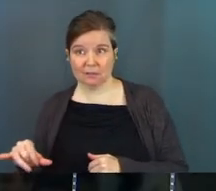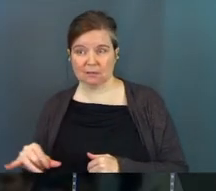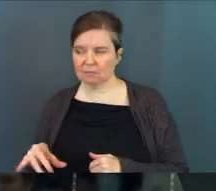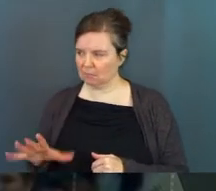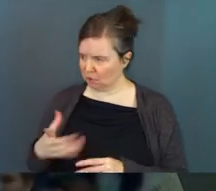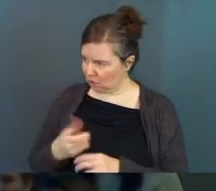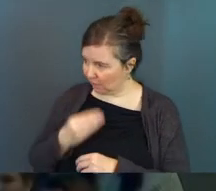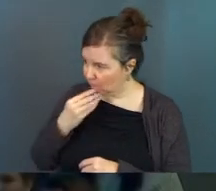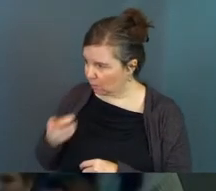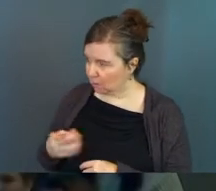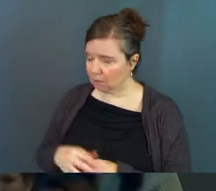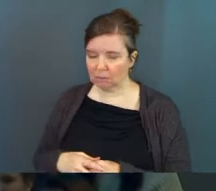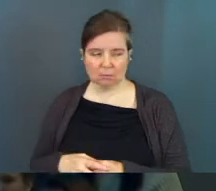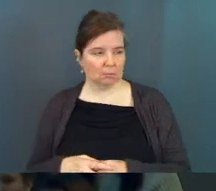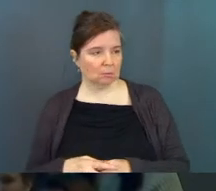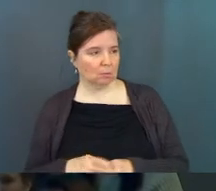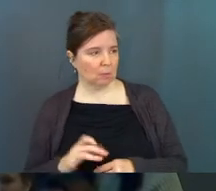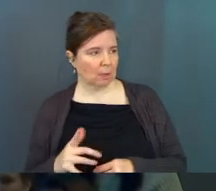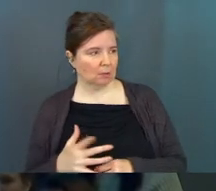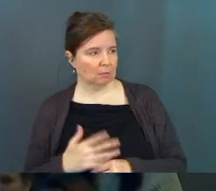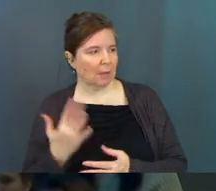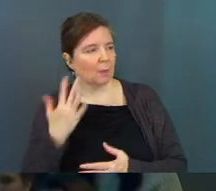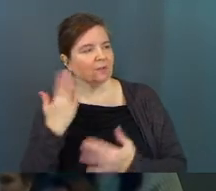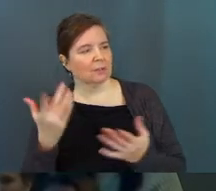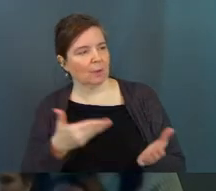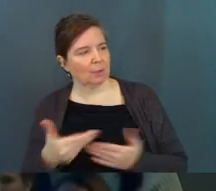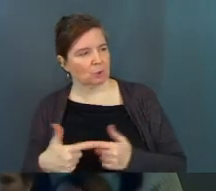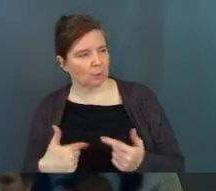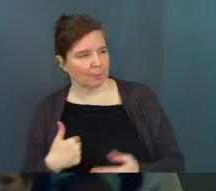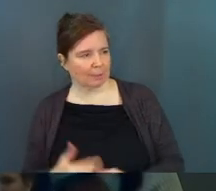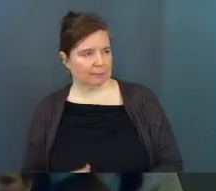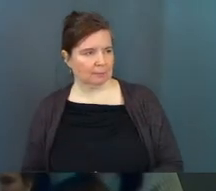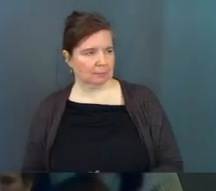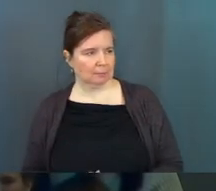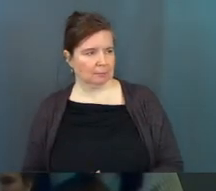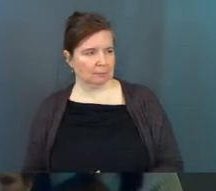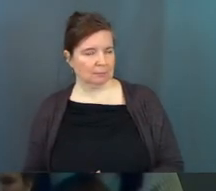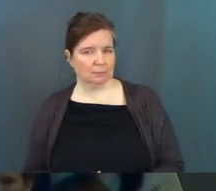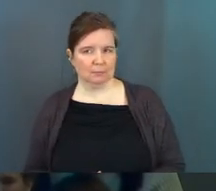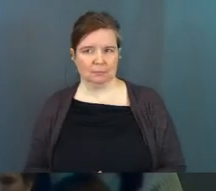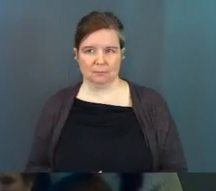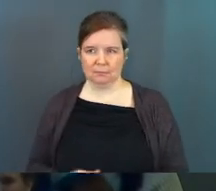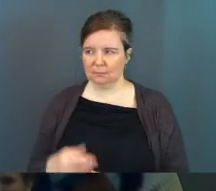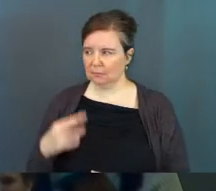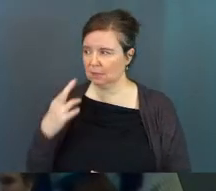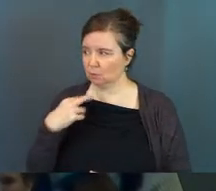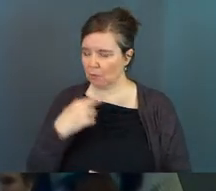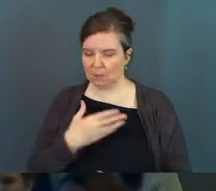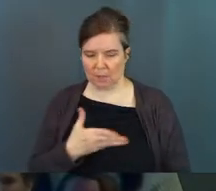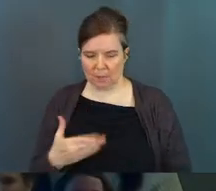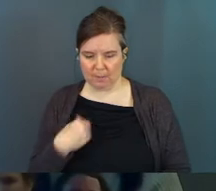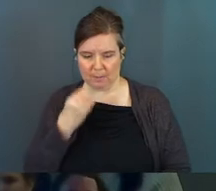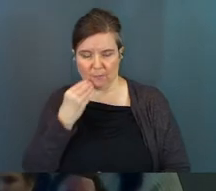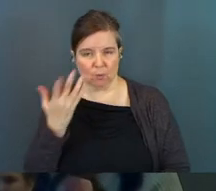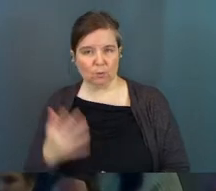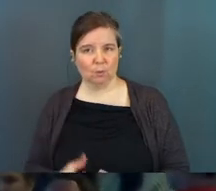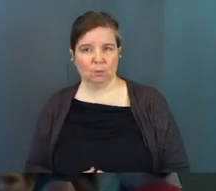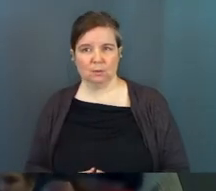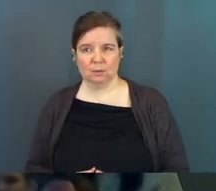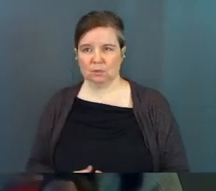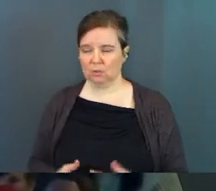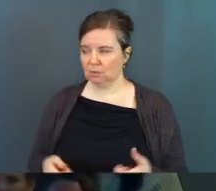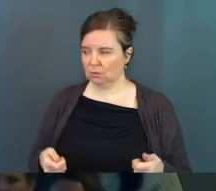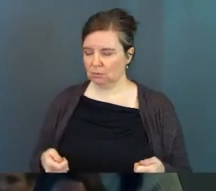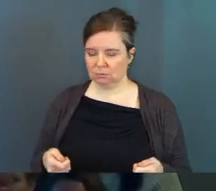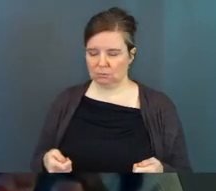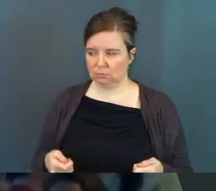get your food? Well, I'm waiting for somebody to bring it to me. It's a restaurant. You bring me my food. And you're